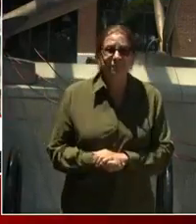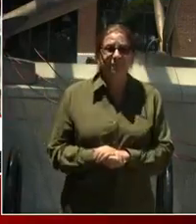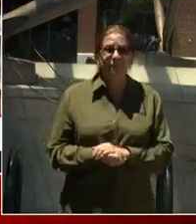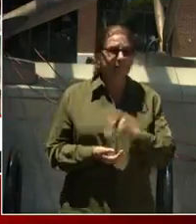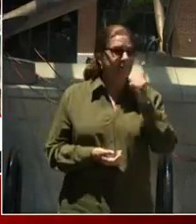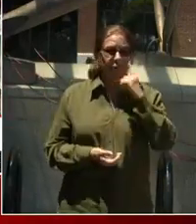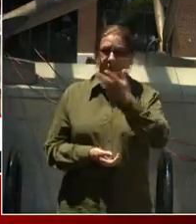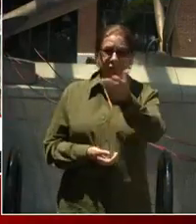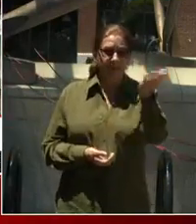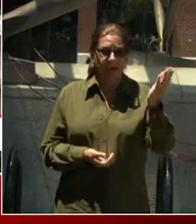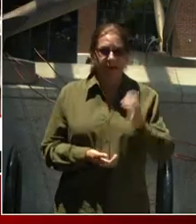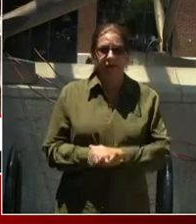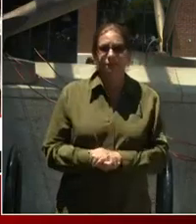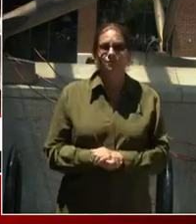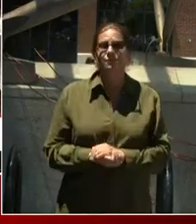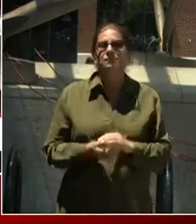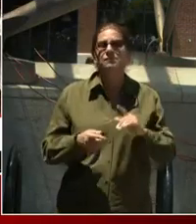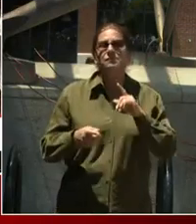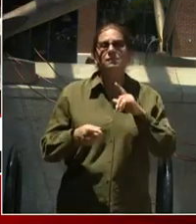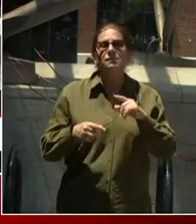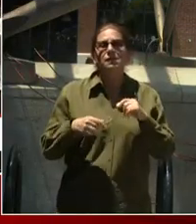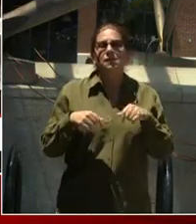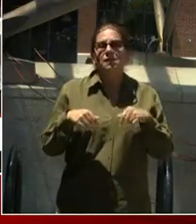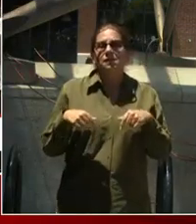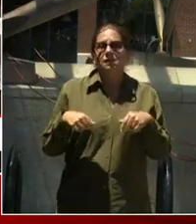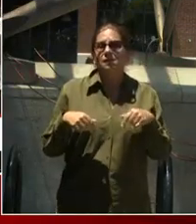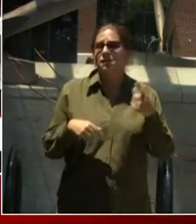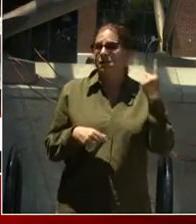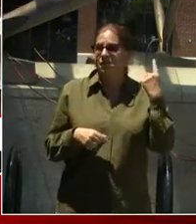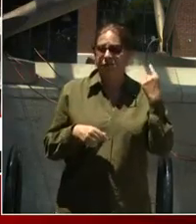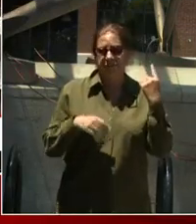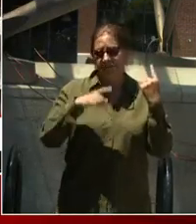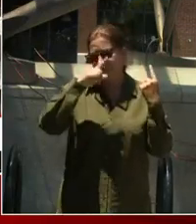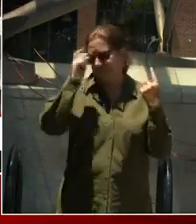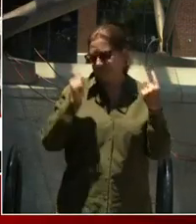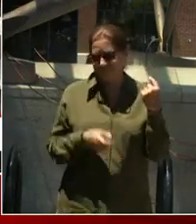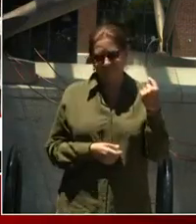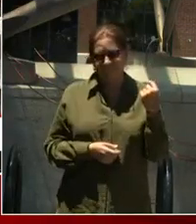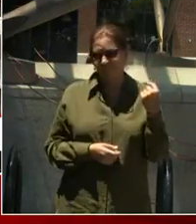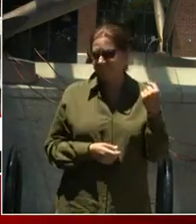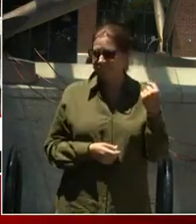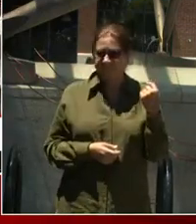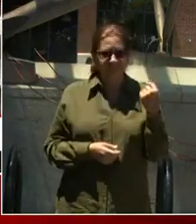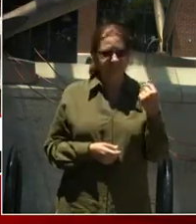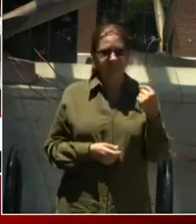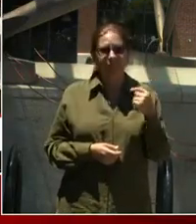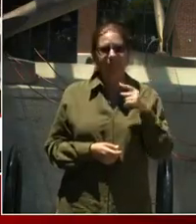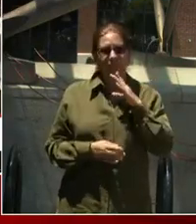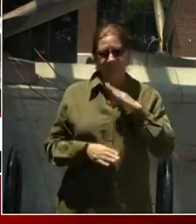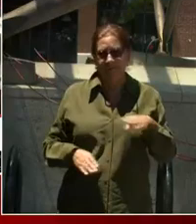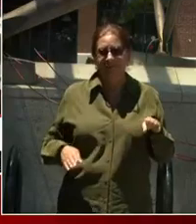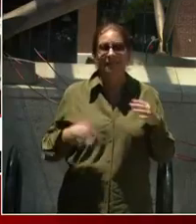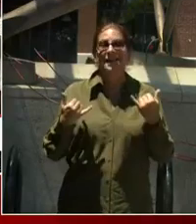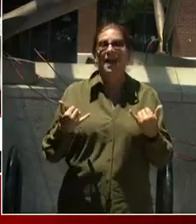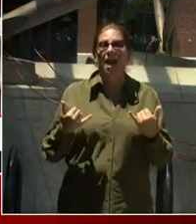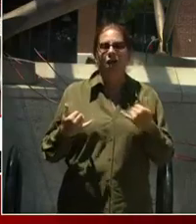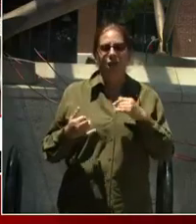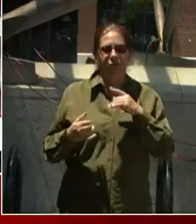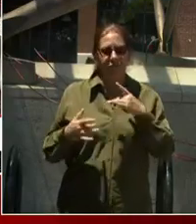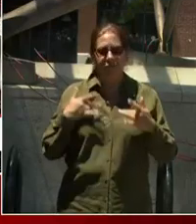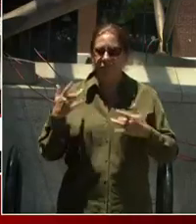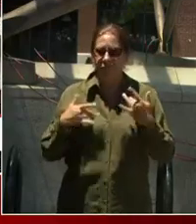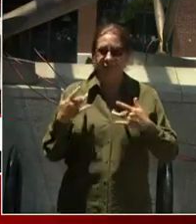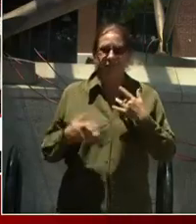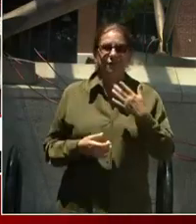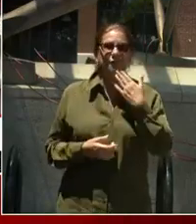challenges over the years. And I have to say thank you to D.C., and thank you to that community we have, and to our D